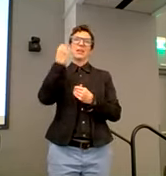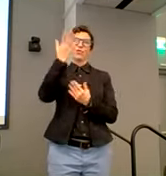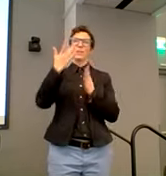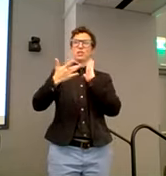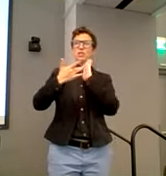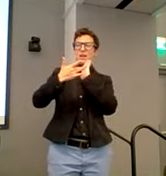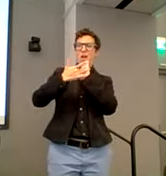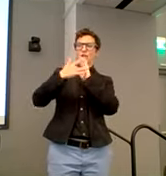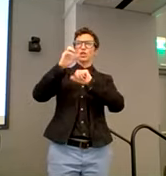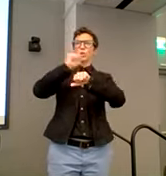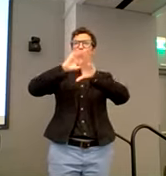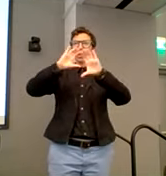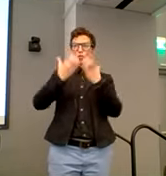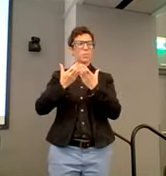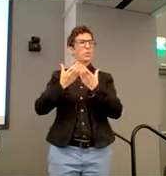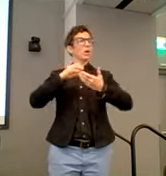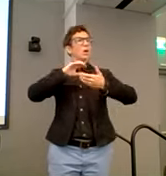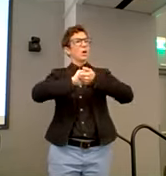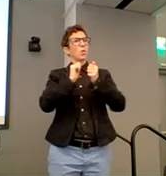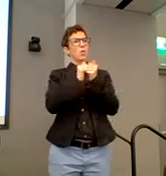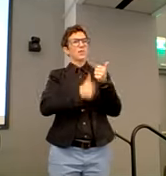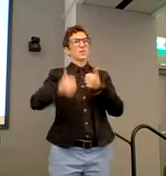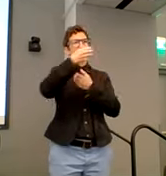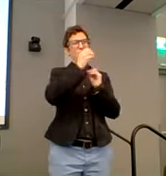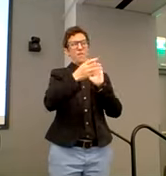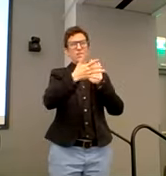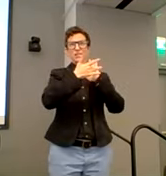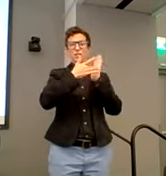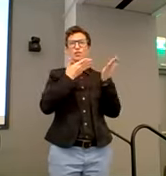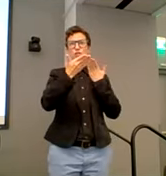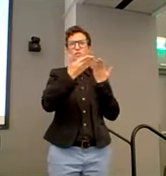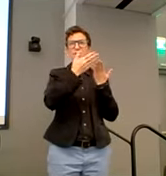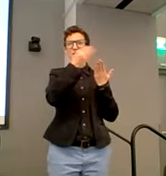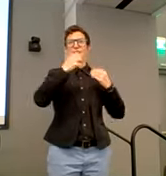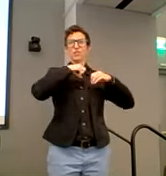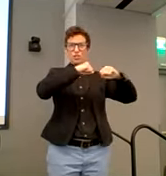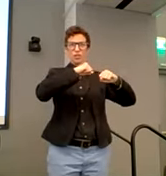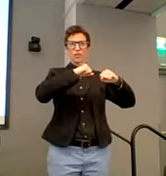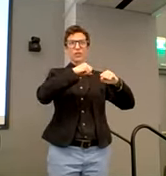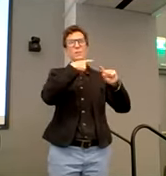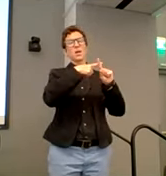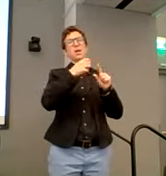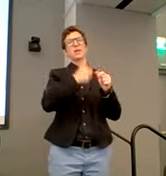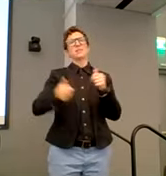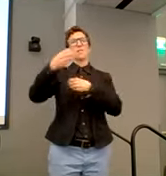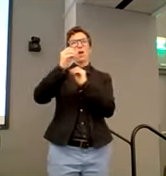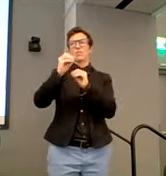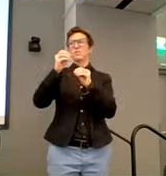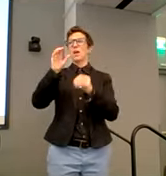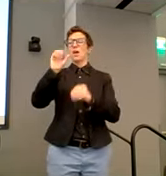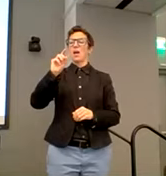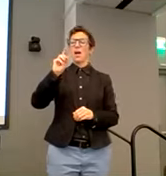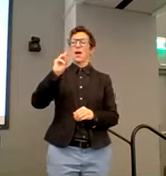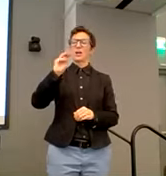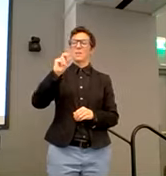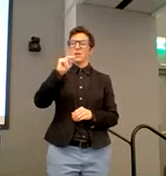working group in collaboration with the executive office of technology services and security and the executive office of administration finance.